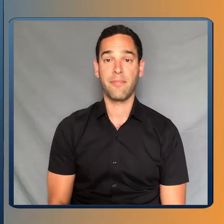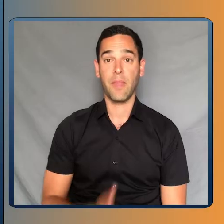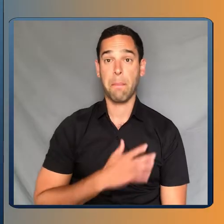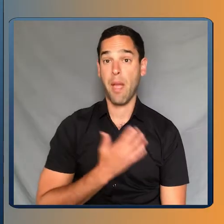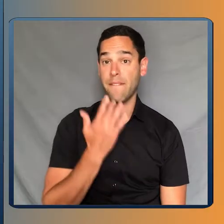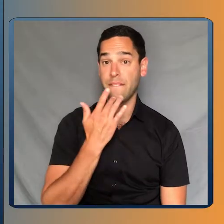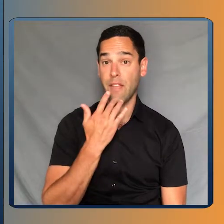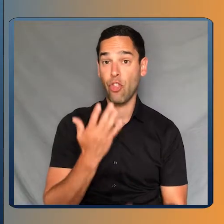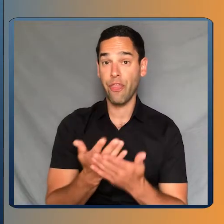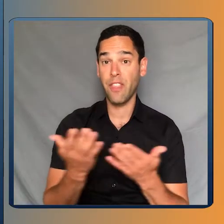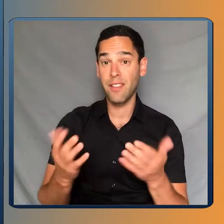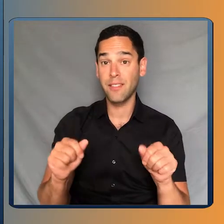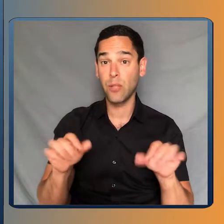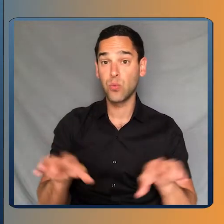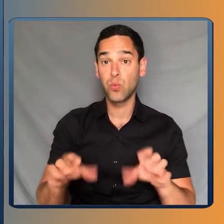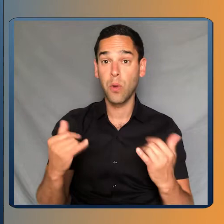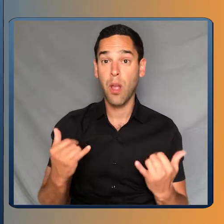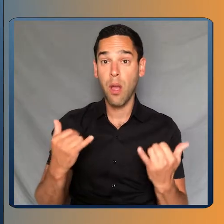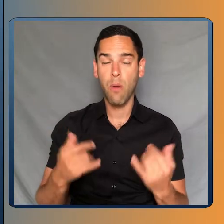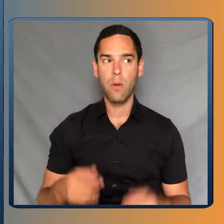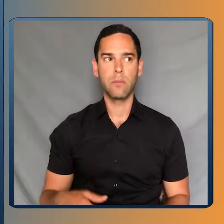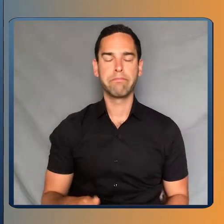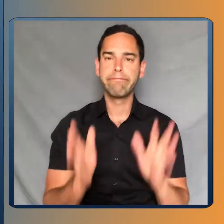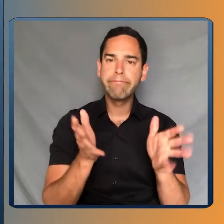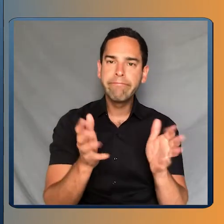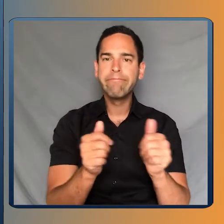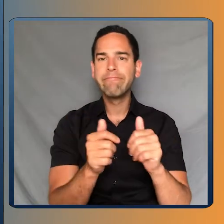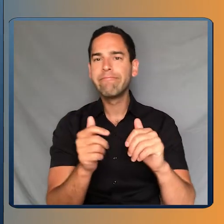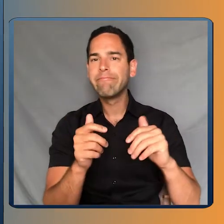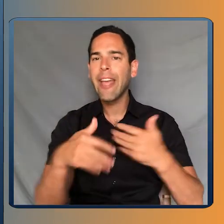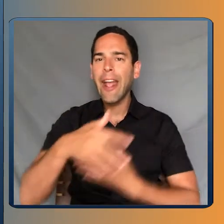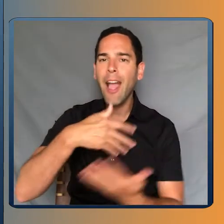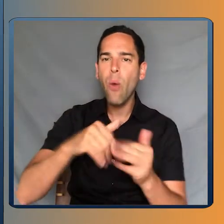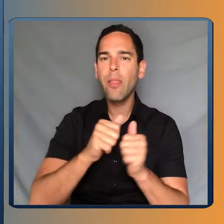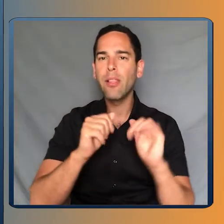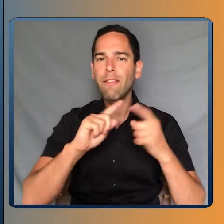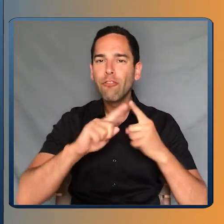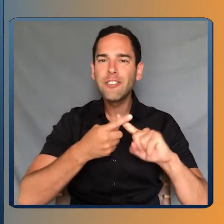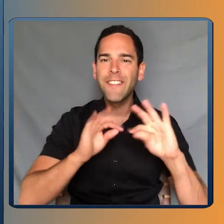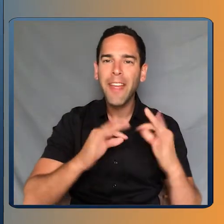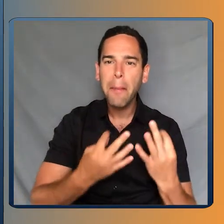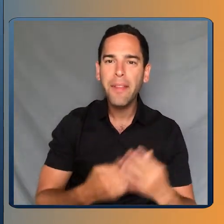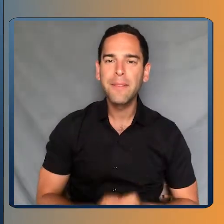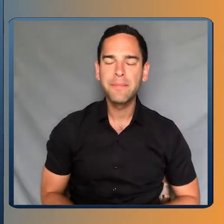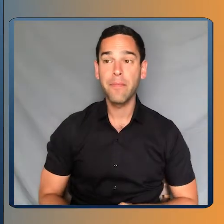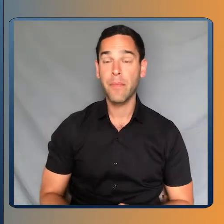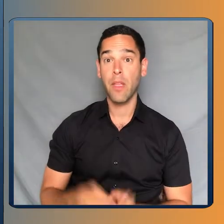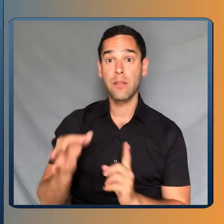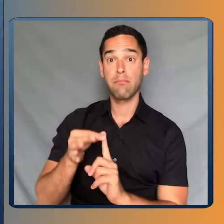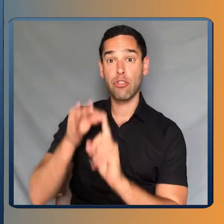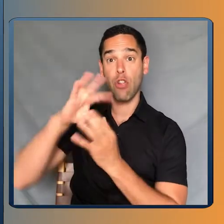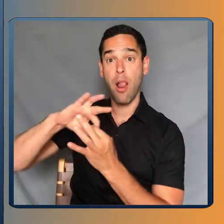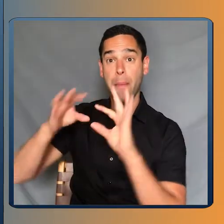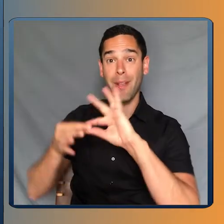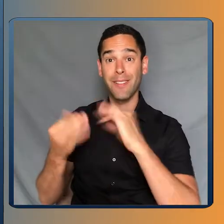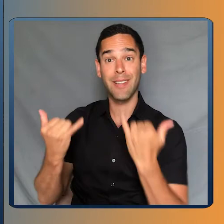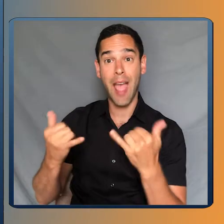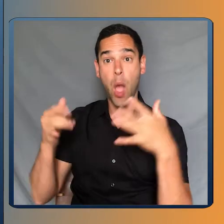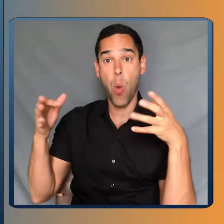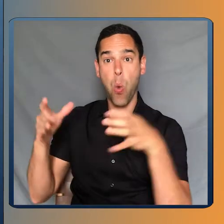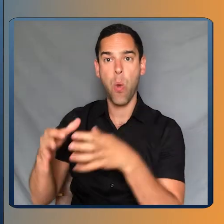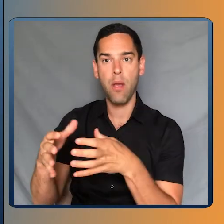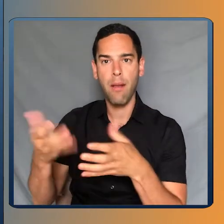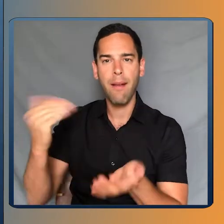The favorite things I've been able to do, hang out with friends and family. Special Olympics is slowly coming back